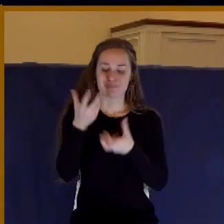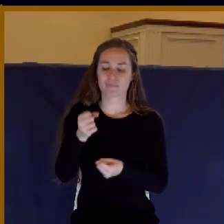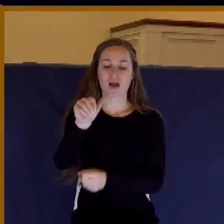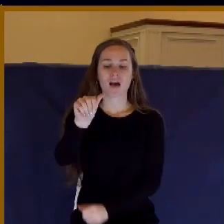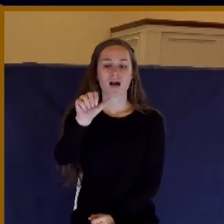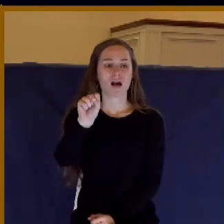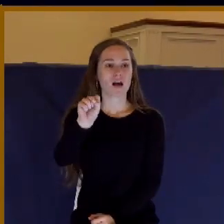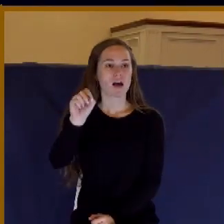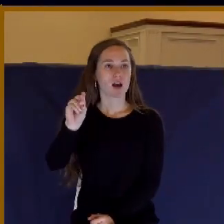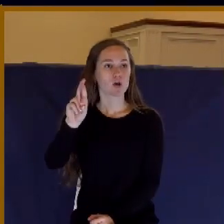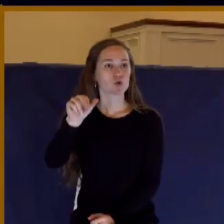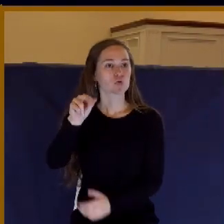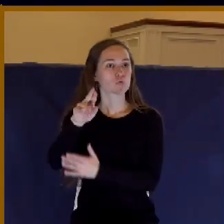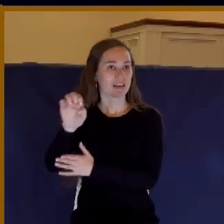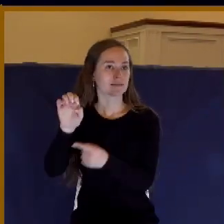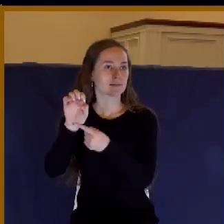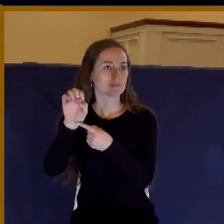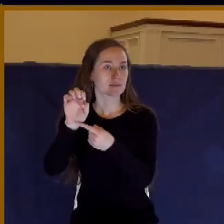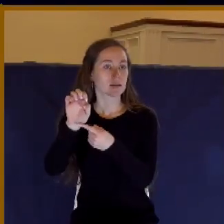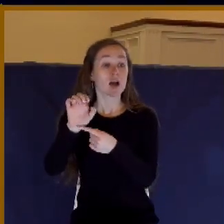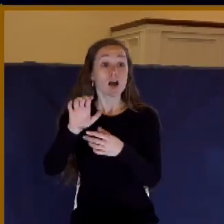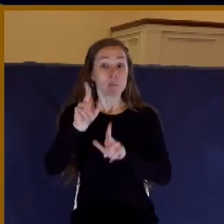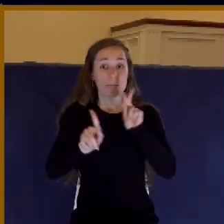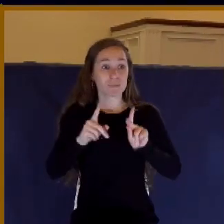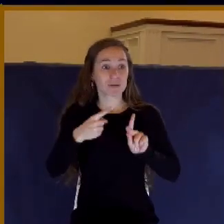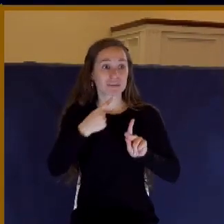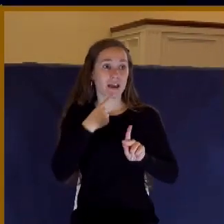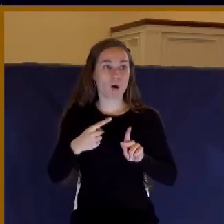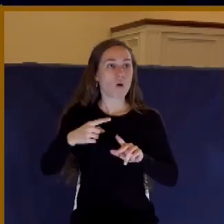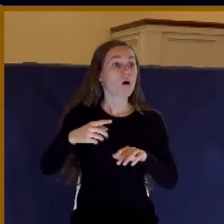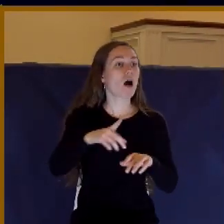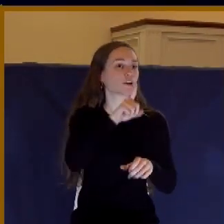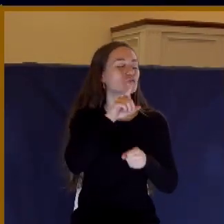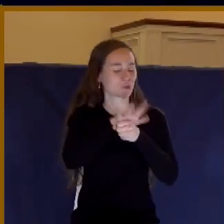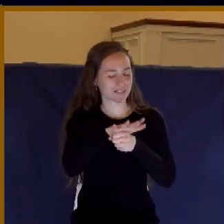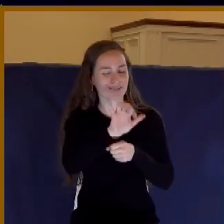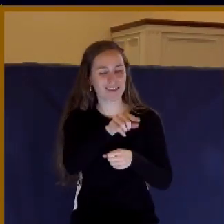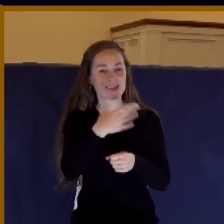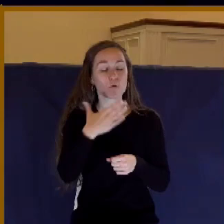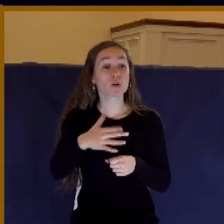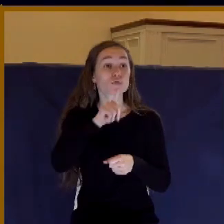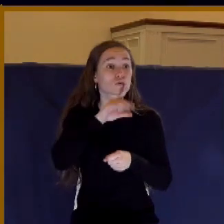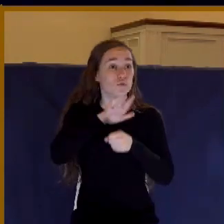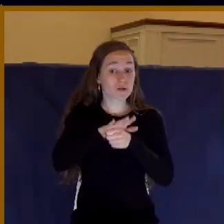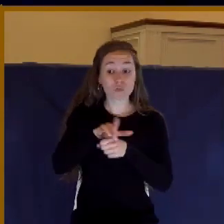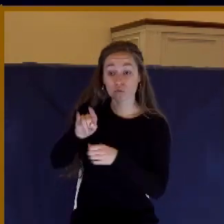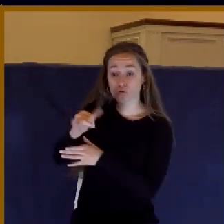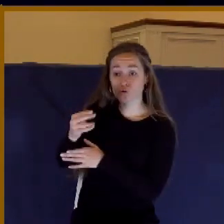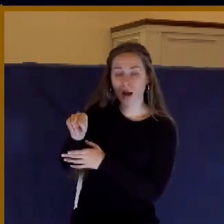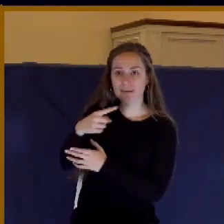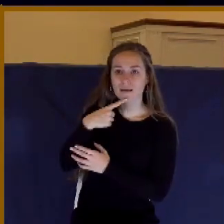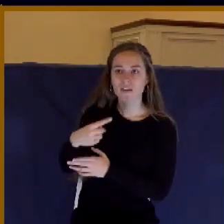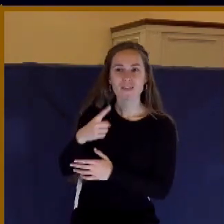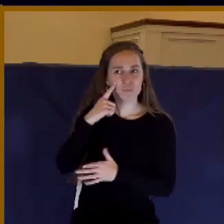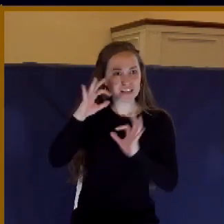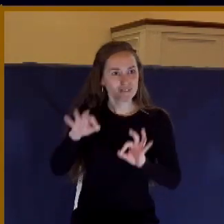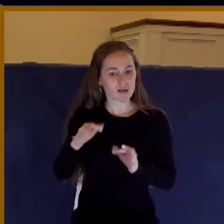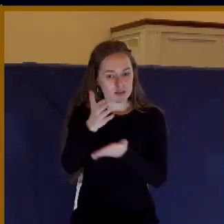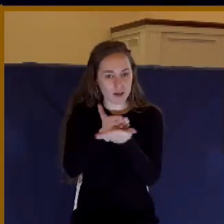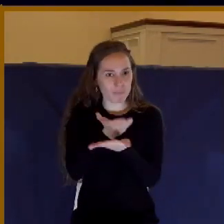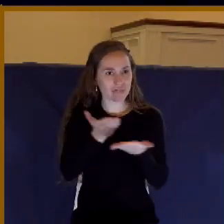world that says you can't know anything for sure, John says there are definitely things that you can know for sure.